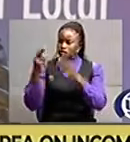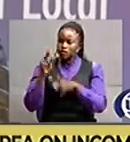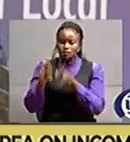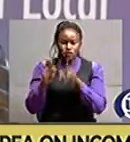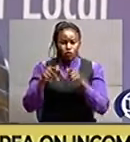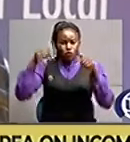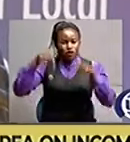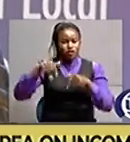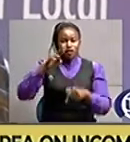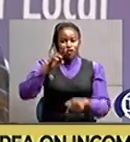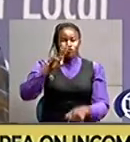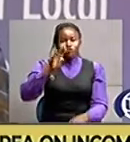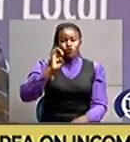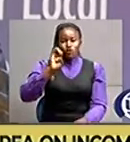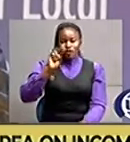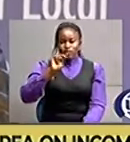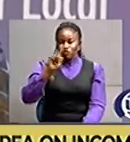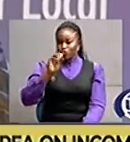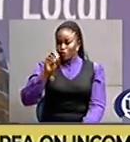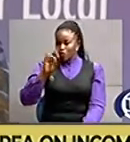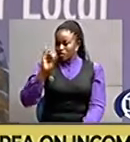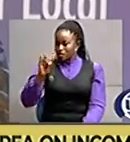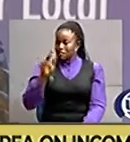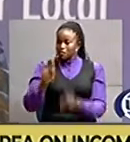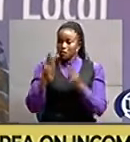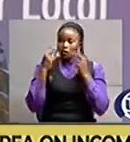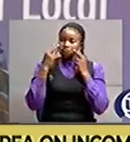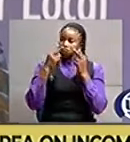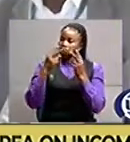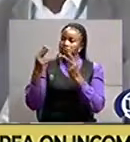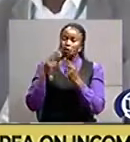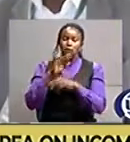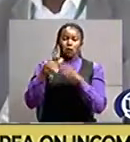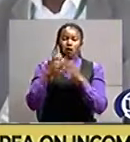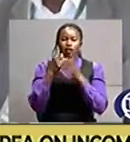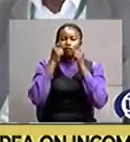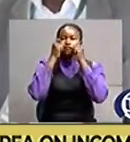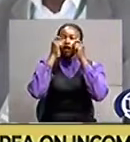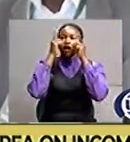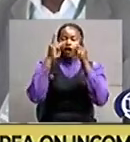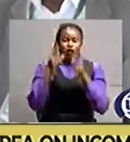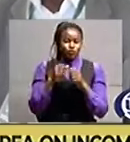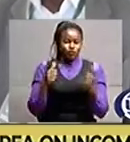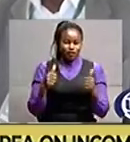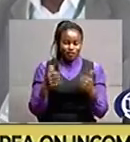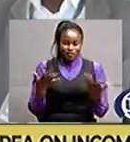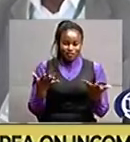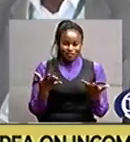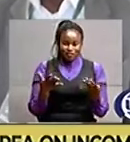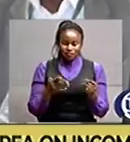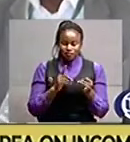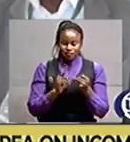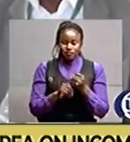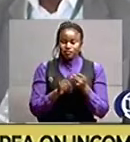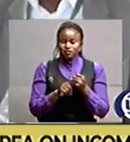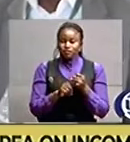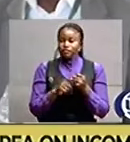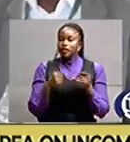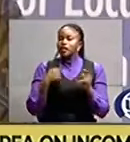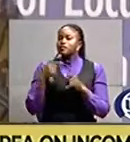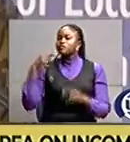system clear secondary social